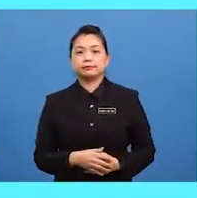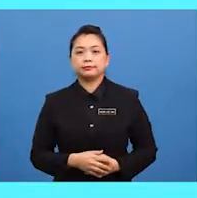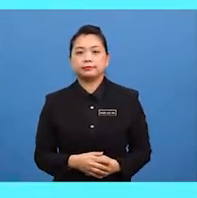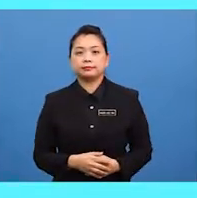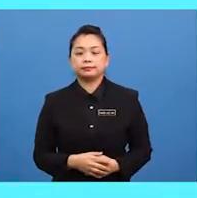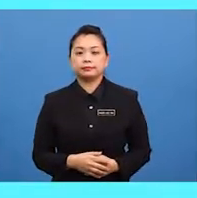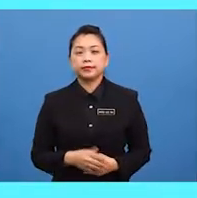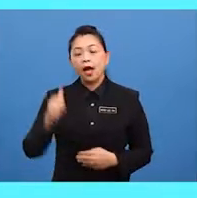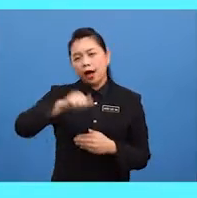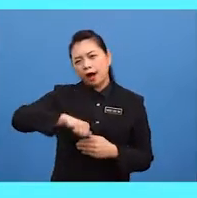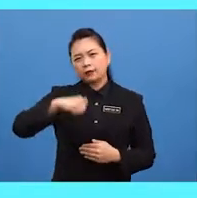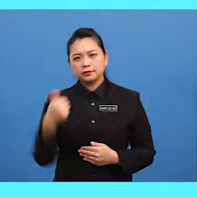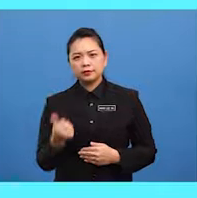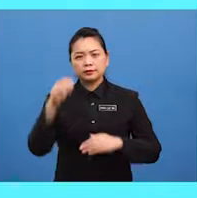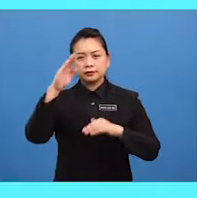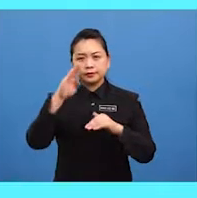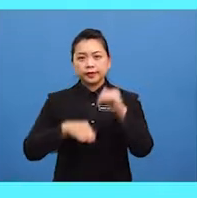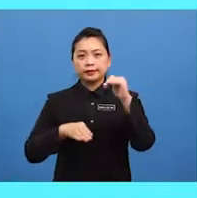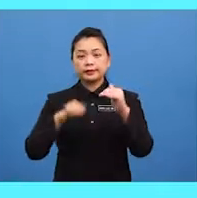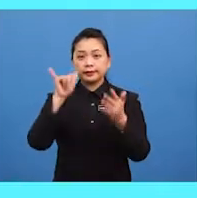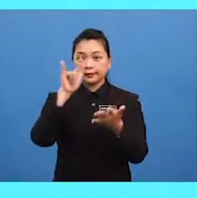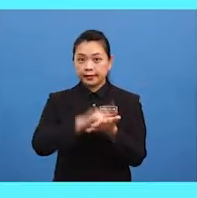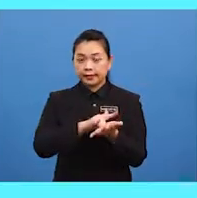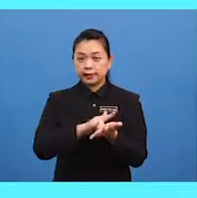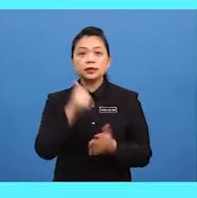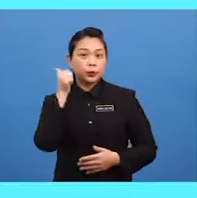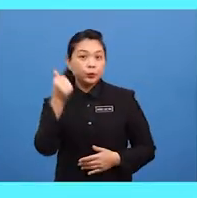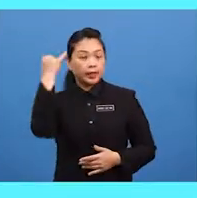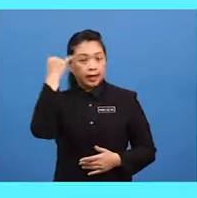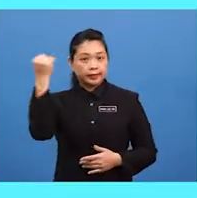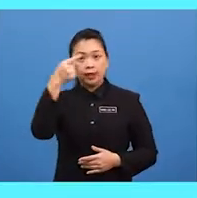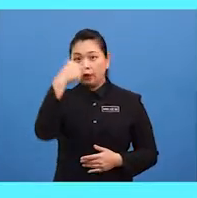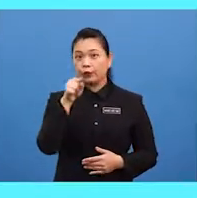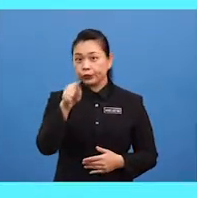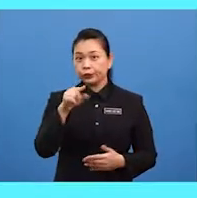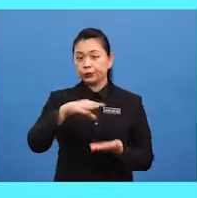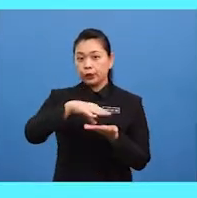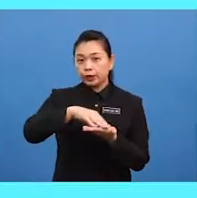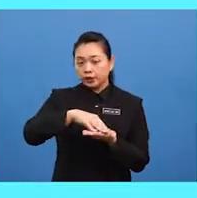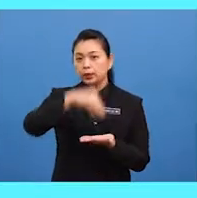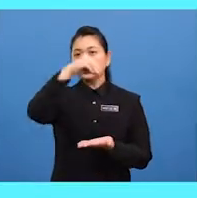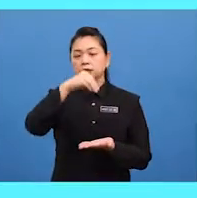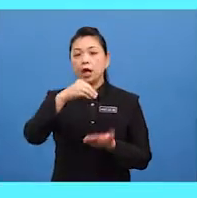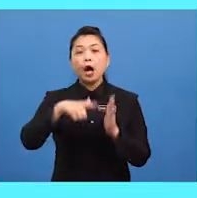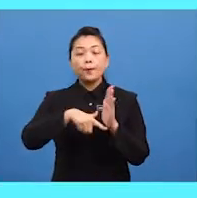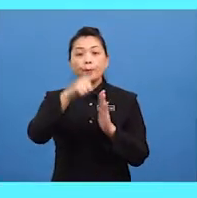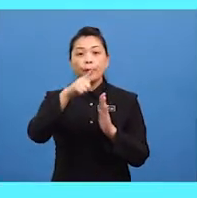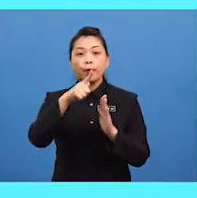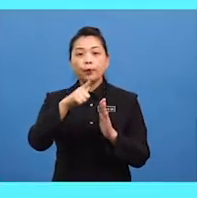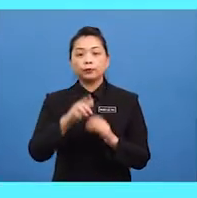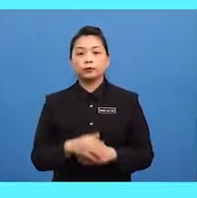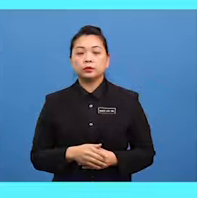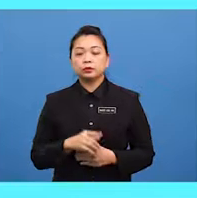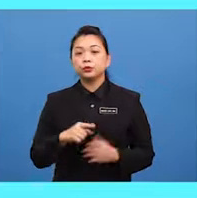other than that it would be a good idea for you to learn more phrases that show where